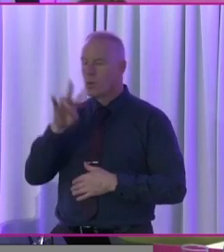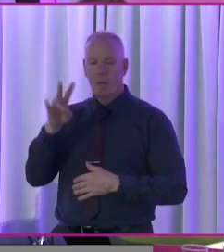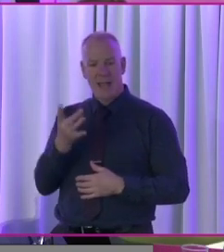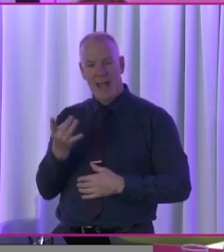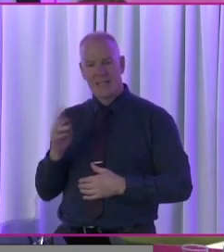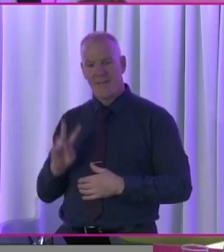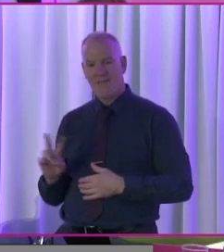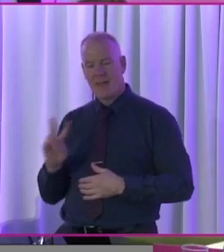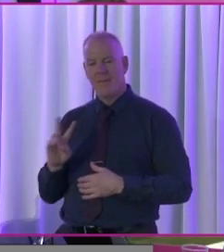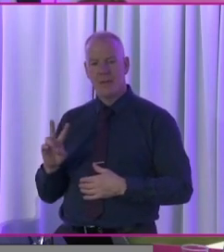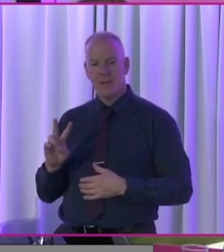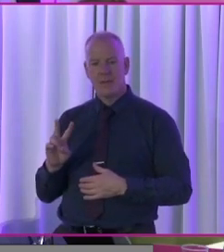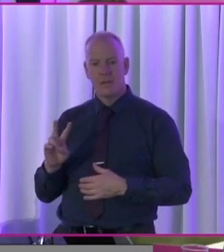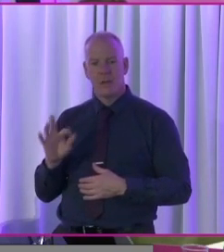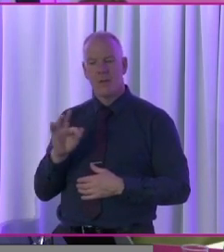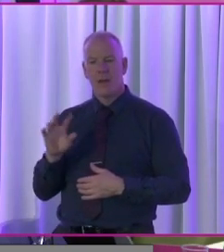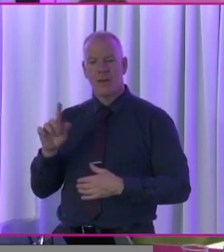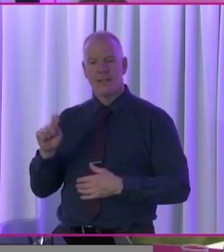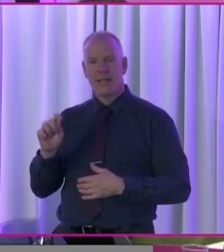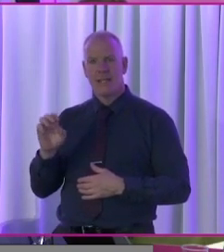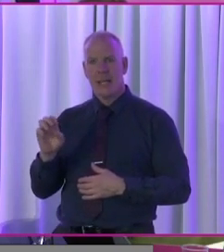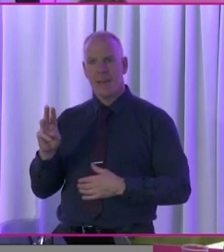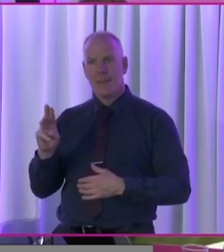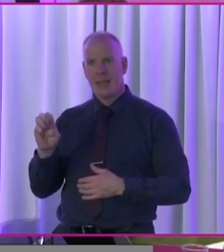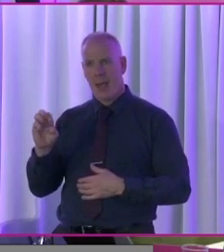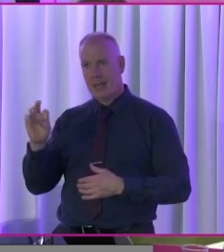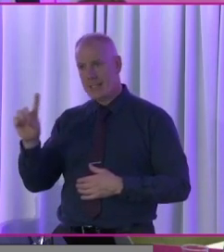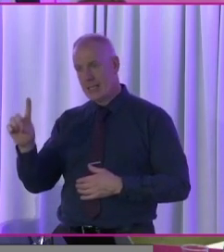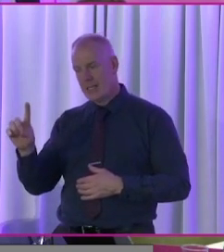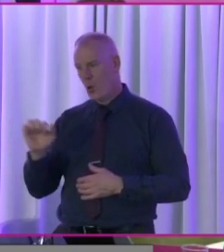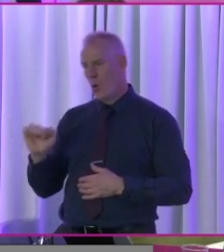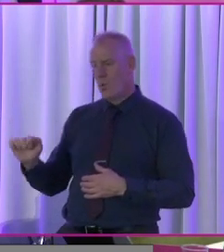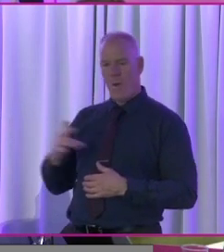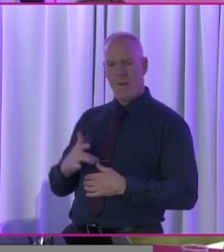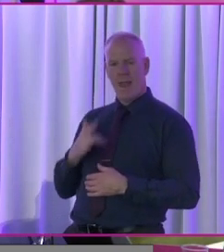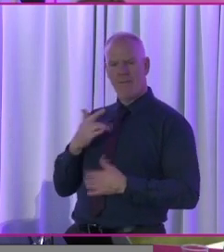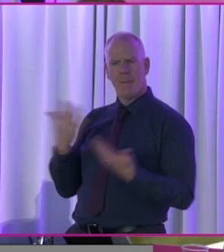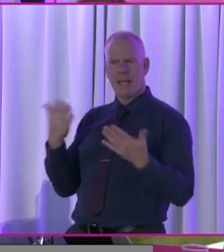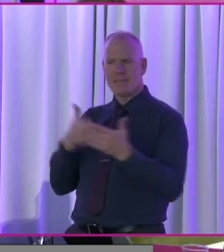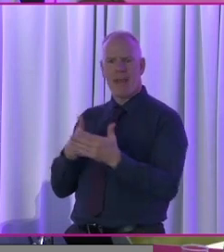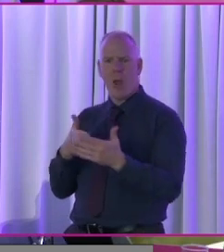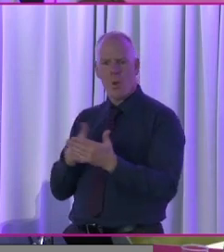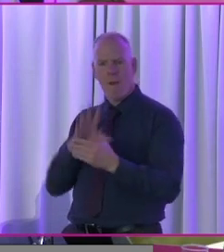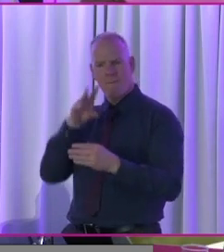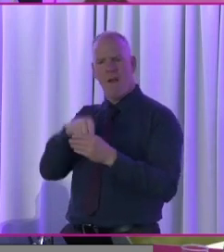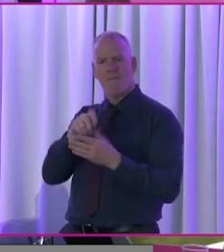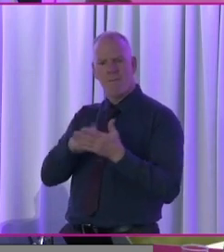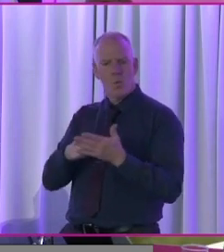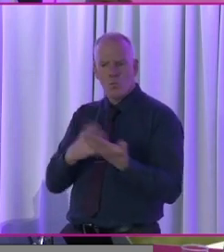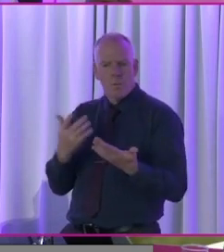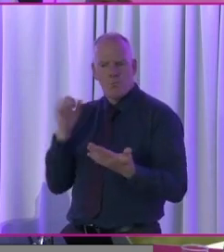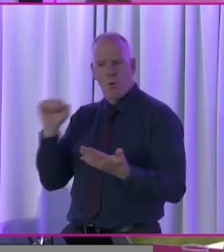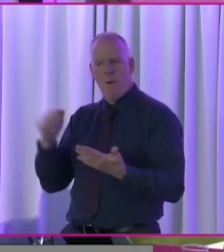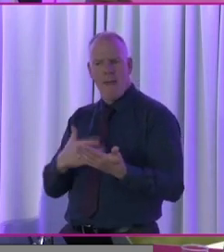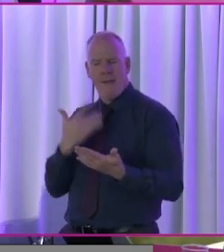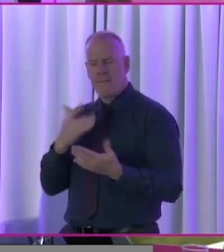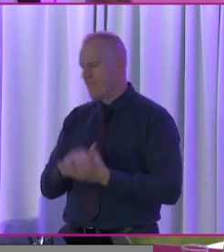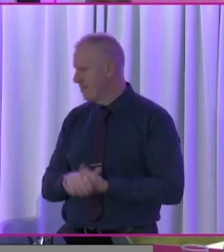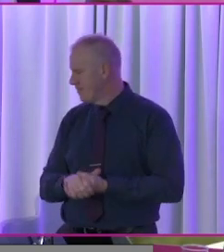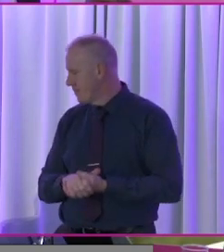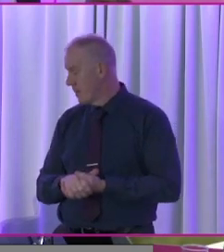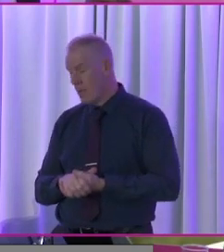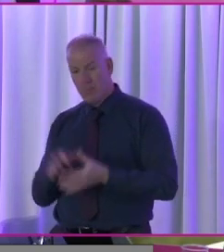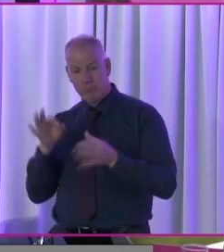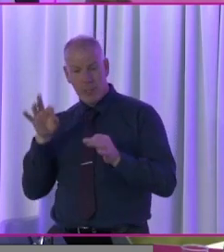Vivian from Deal from TCPID. In your own life, what has been your biggest barrier to being able to vote? Okay, so